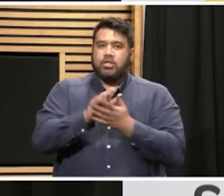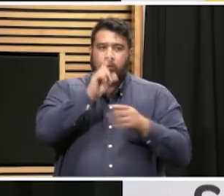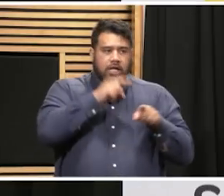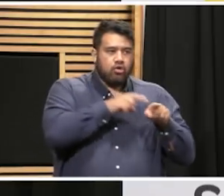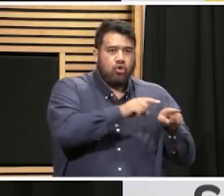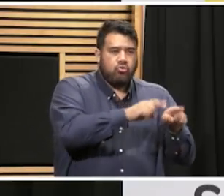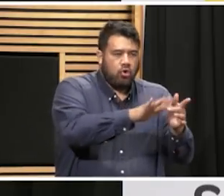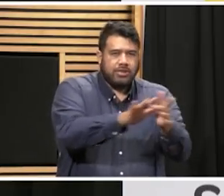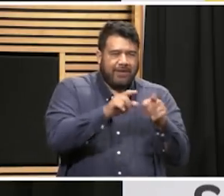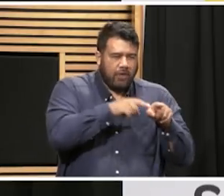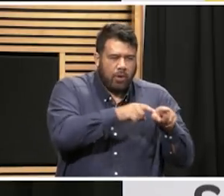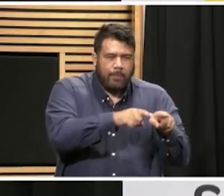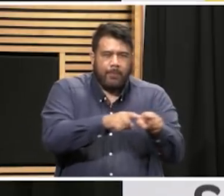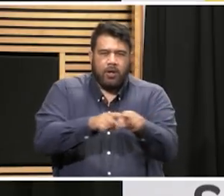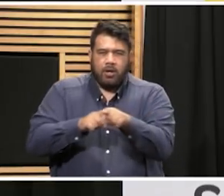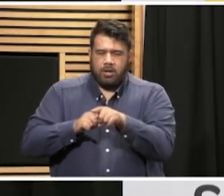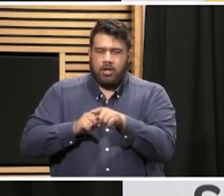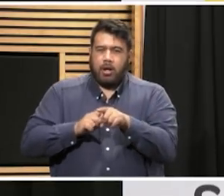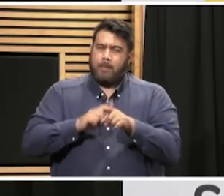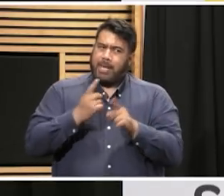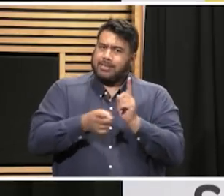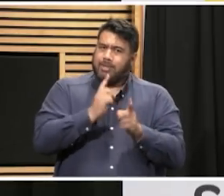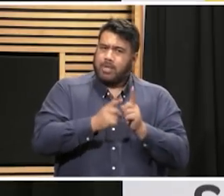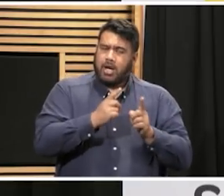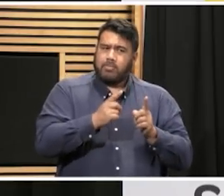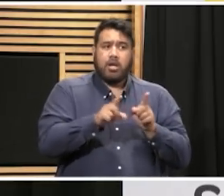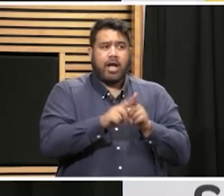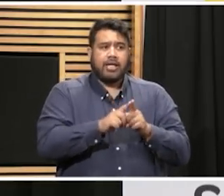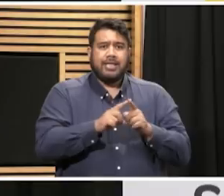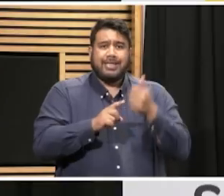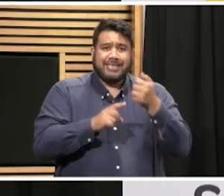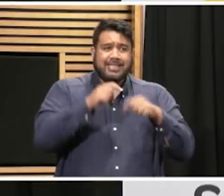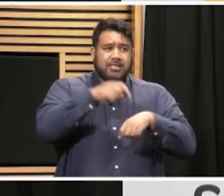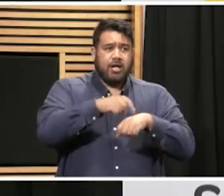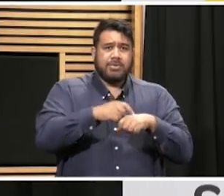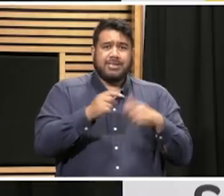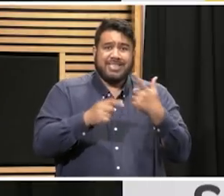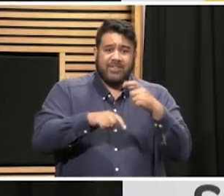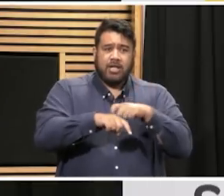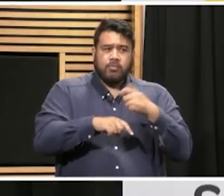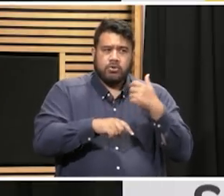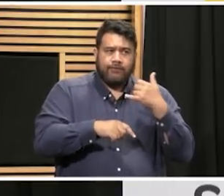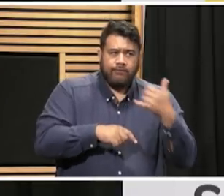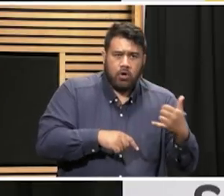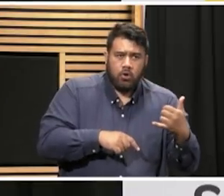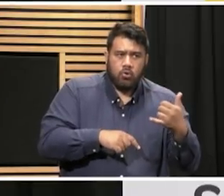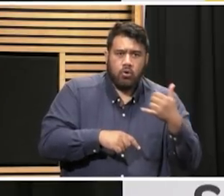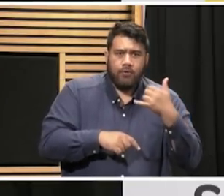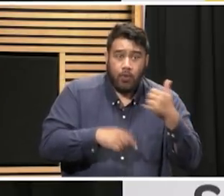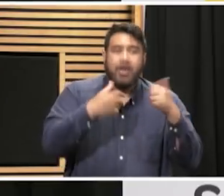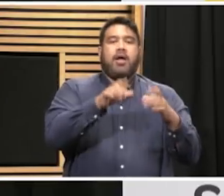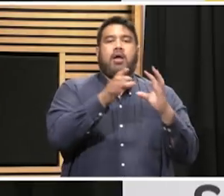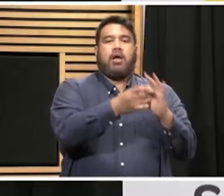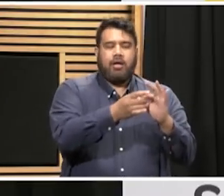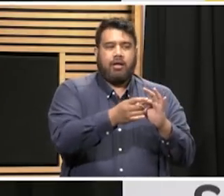always a work in progress. For example, sometimes it takes six or seven phone calls to see if somebody can be contacted. If they can't